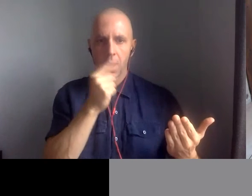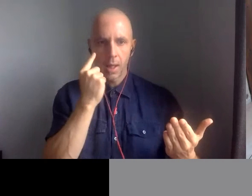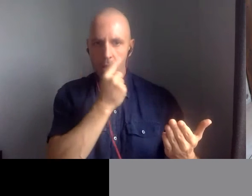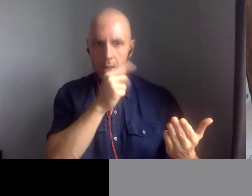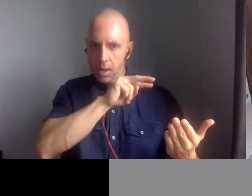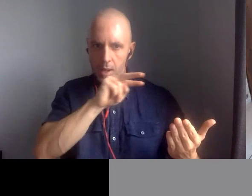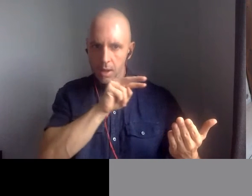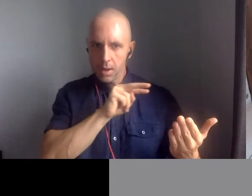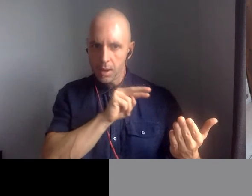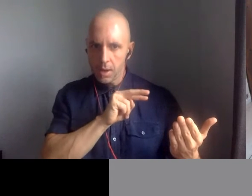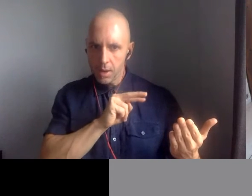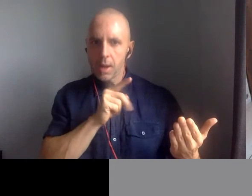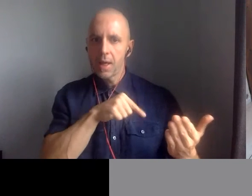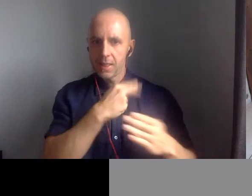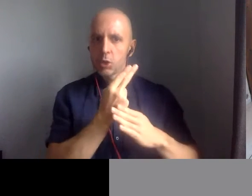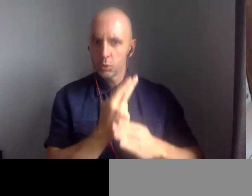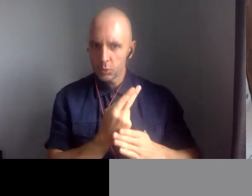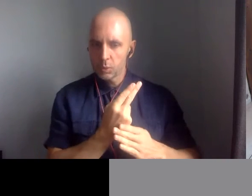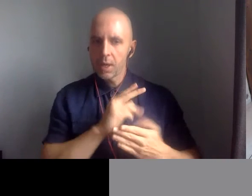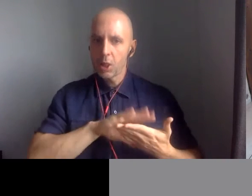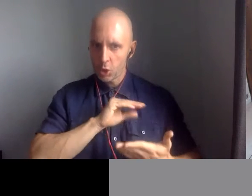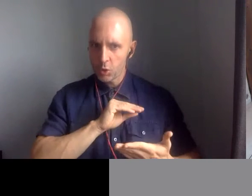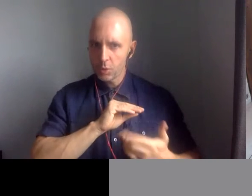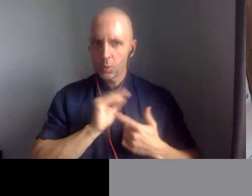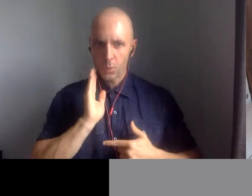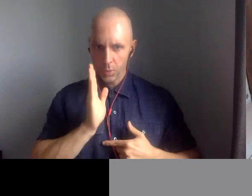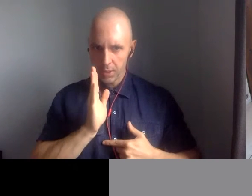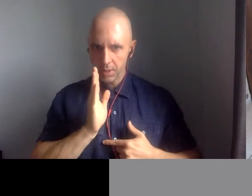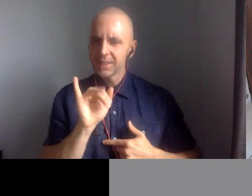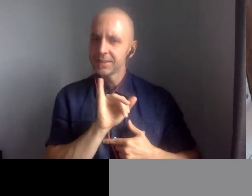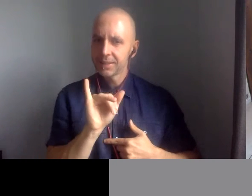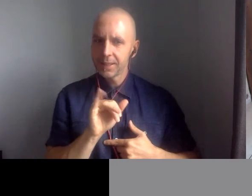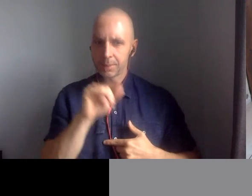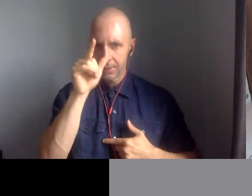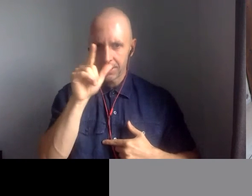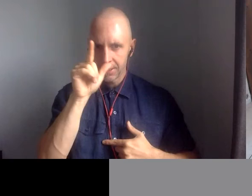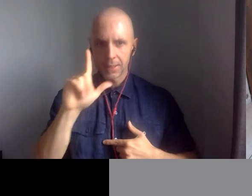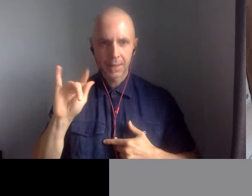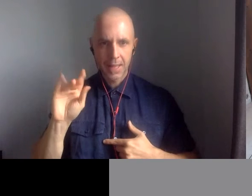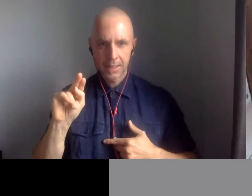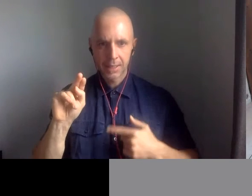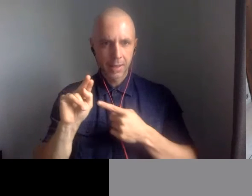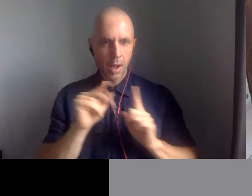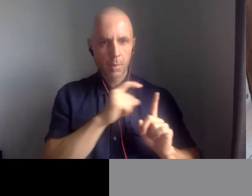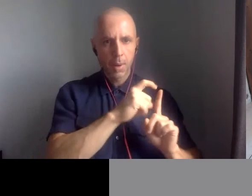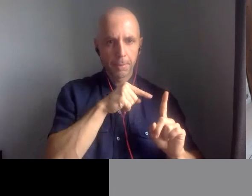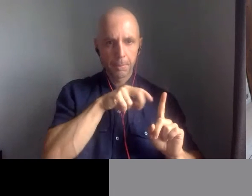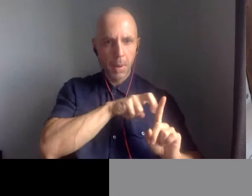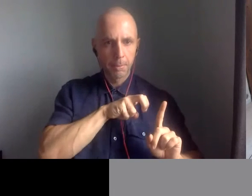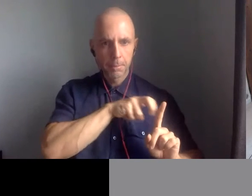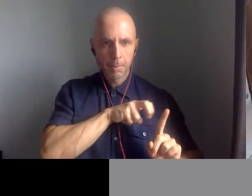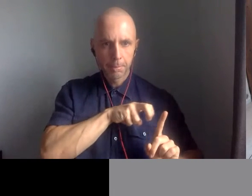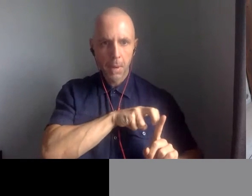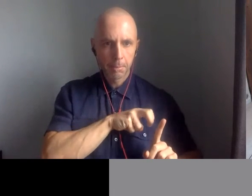terms. And more importantly, the way English was written in earlier times.